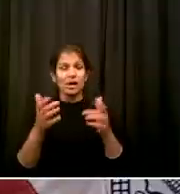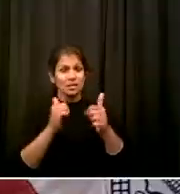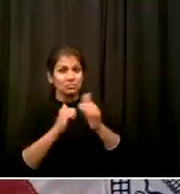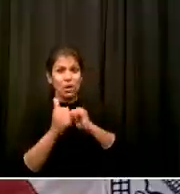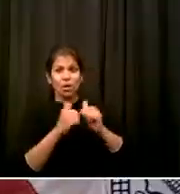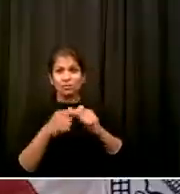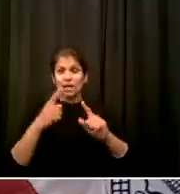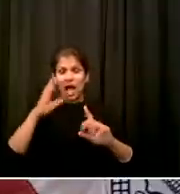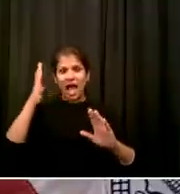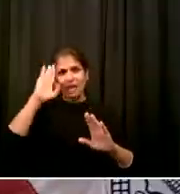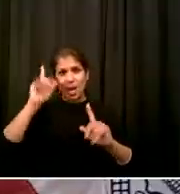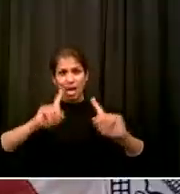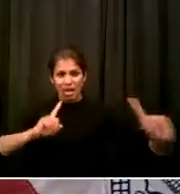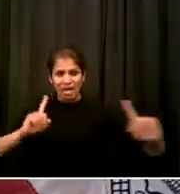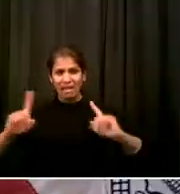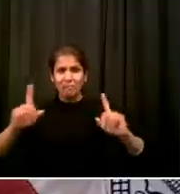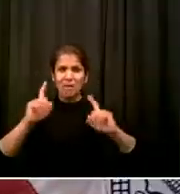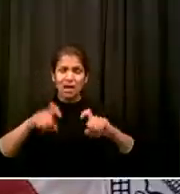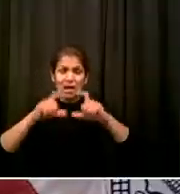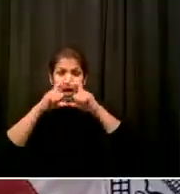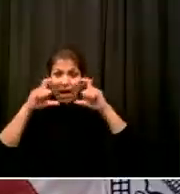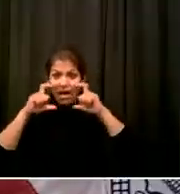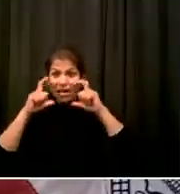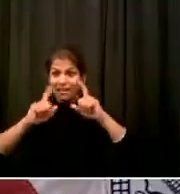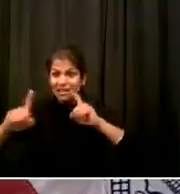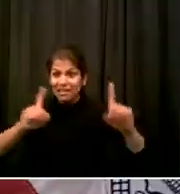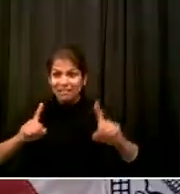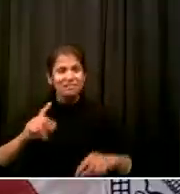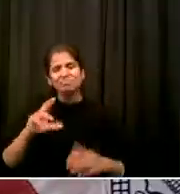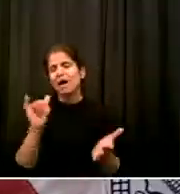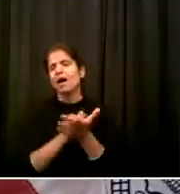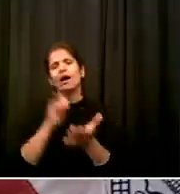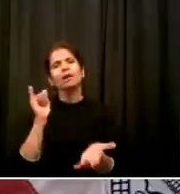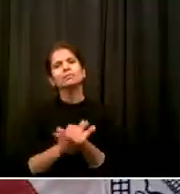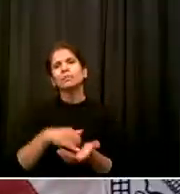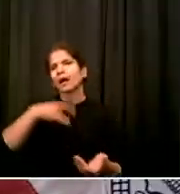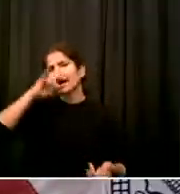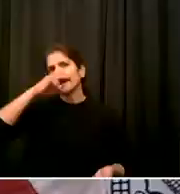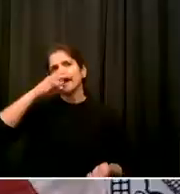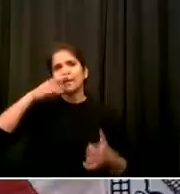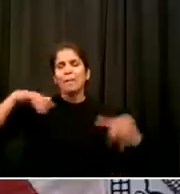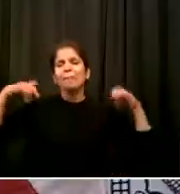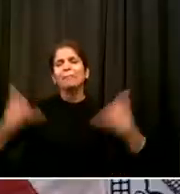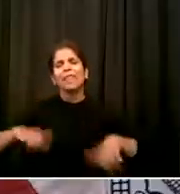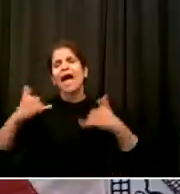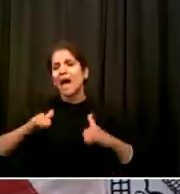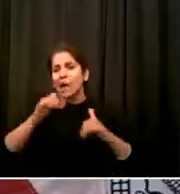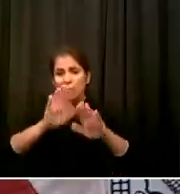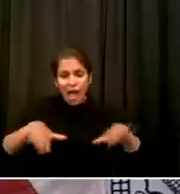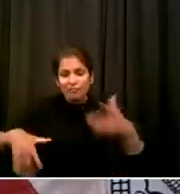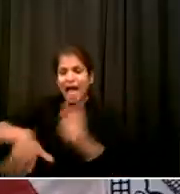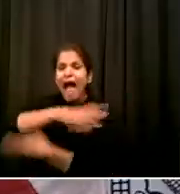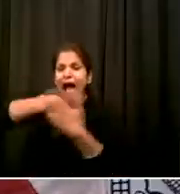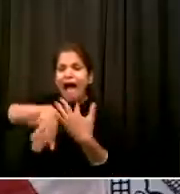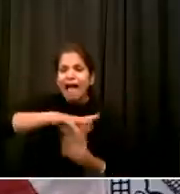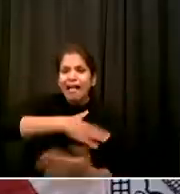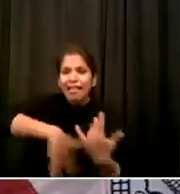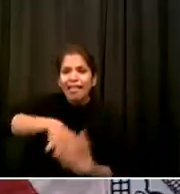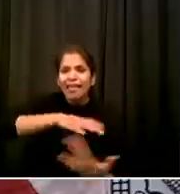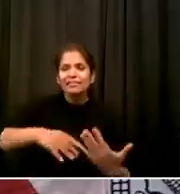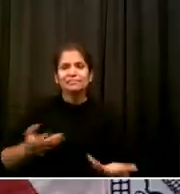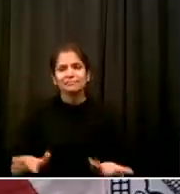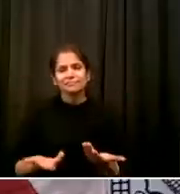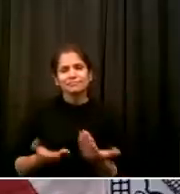that when we believe people actually can be in closer proximity That's the time to act on all sports